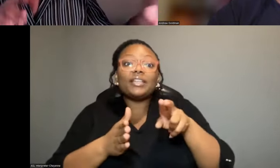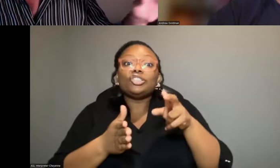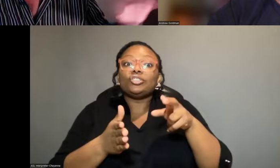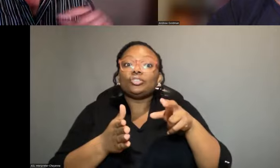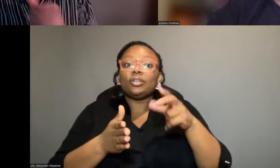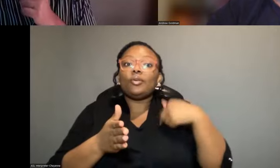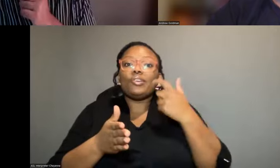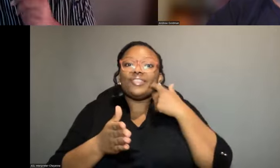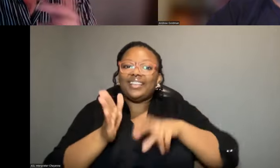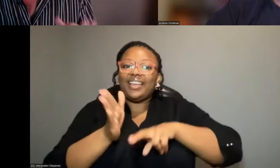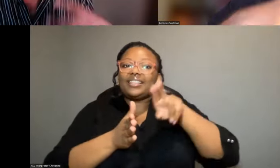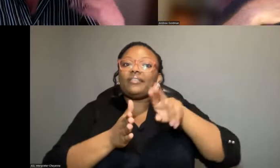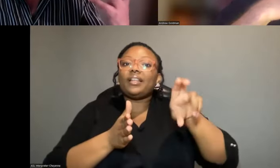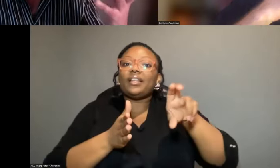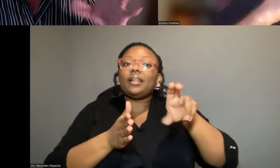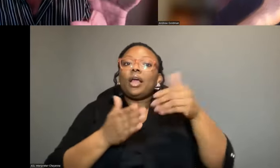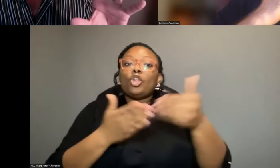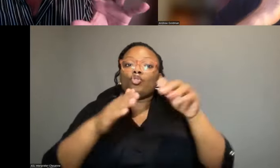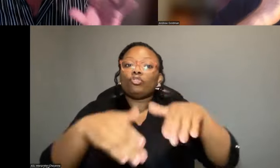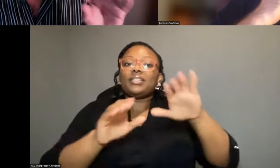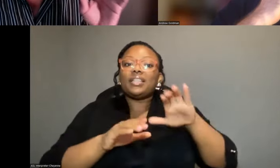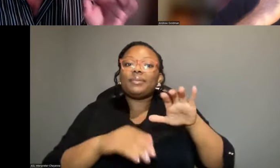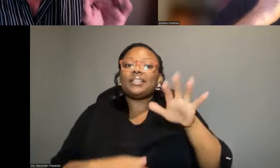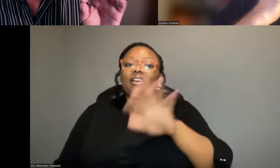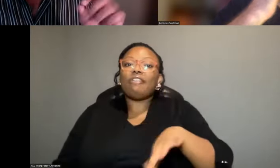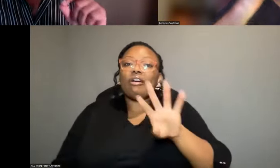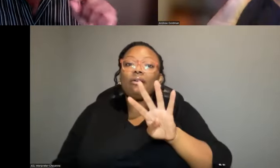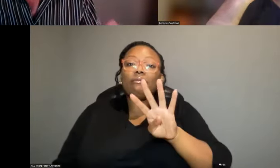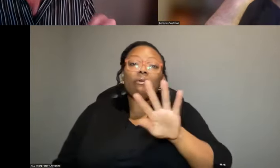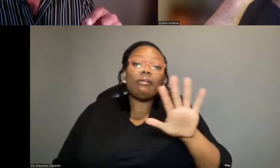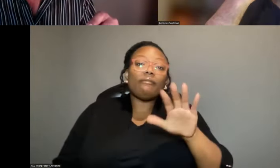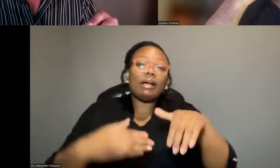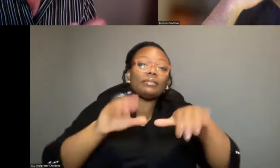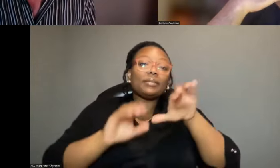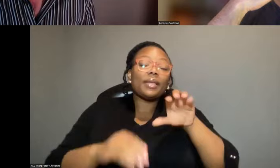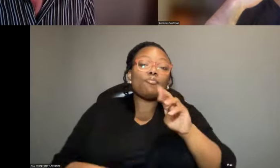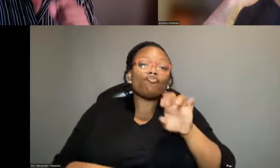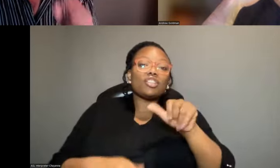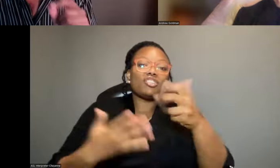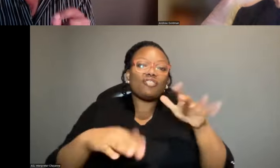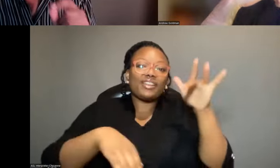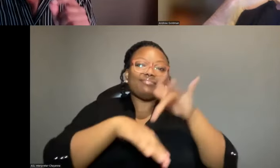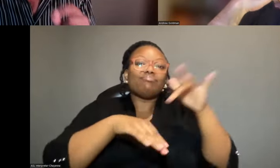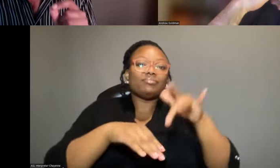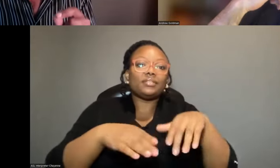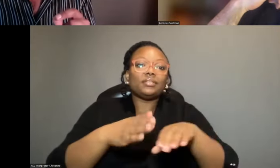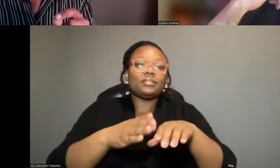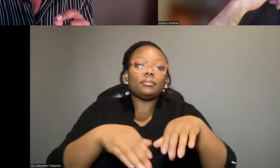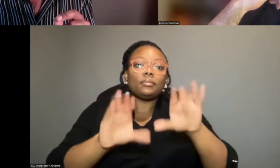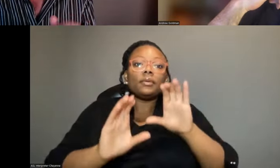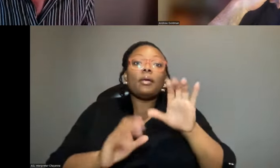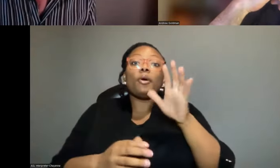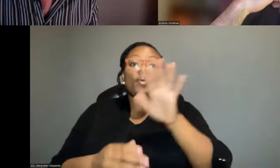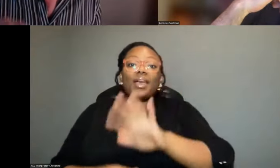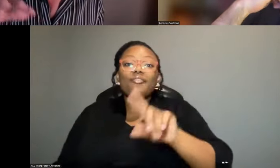excavated another new cemetery, maybe about four or five cemeteries in Mauritius already. Conservatively, we've got about 1,000